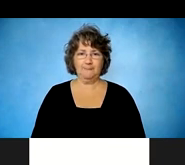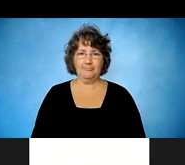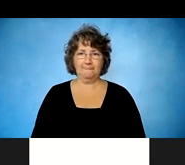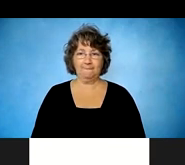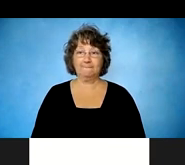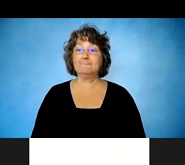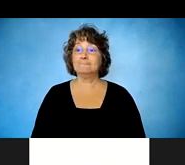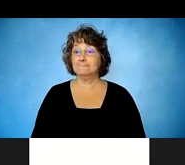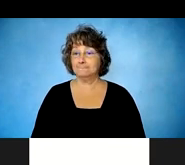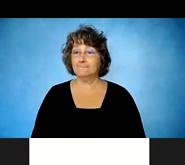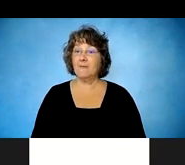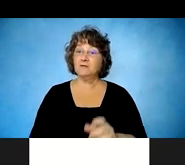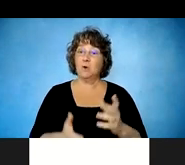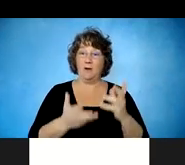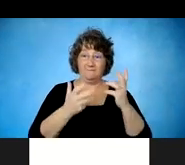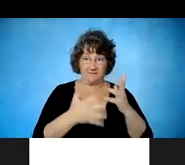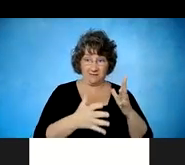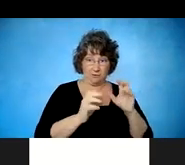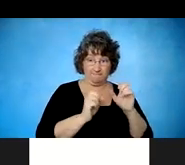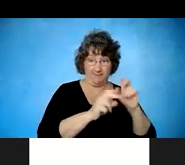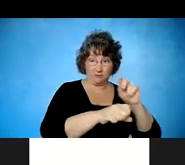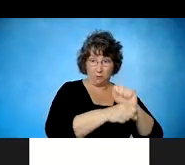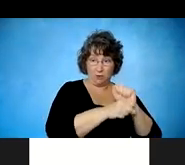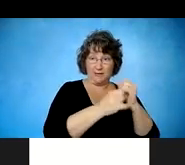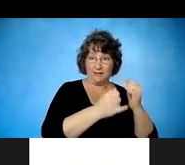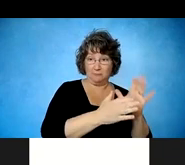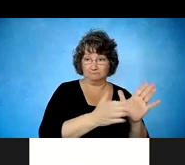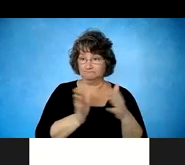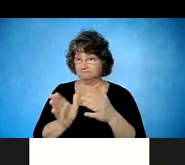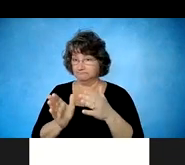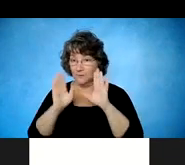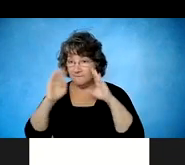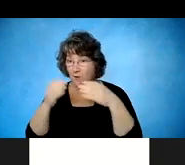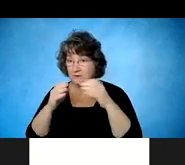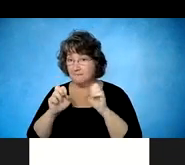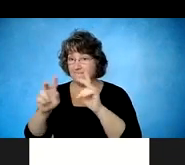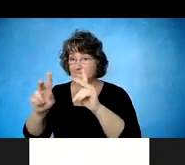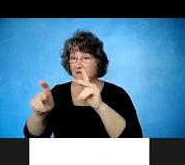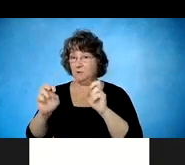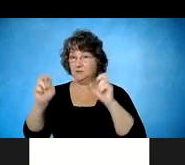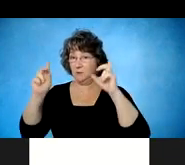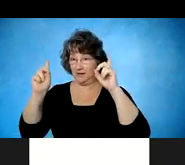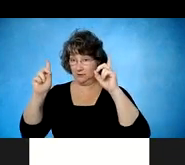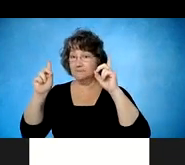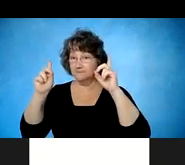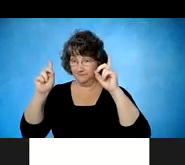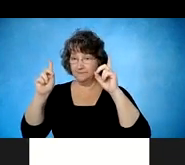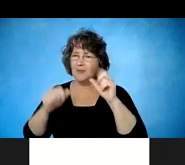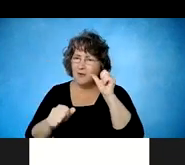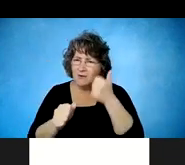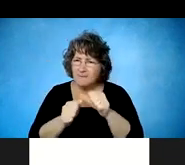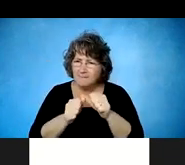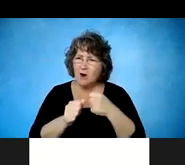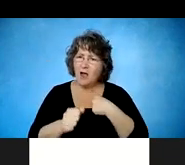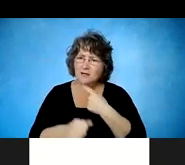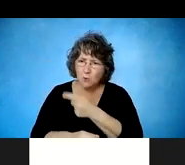Um, I mentioned earlier that the, um, spinal cord injury model system collects information at different intervals. Um,